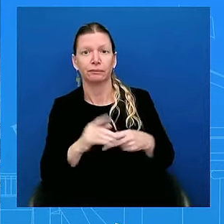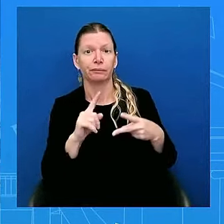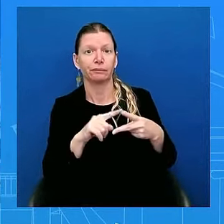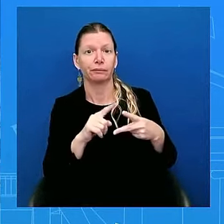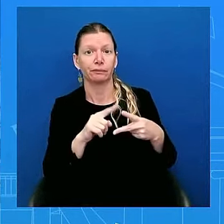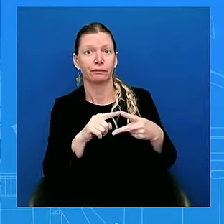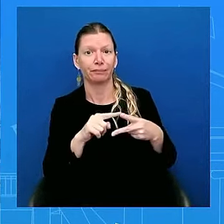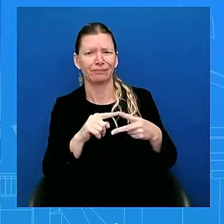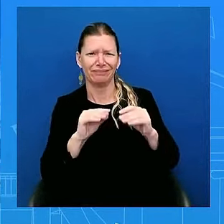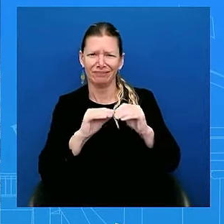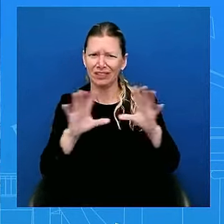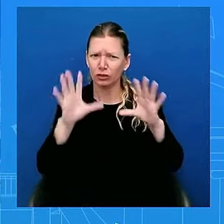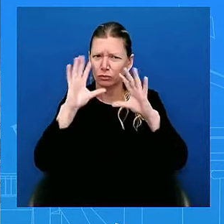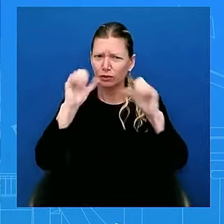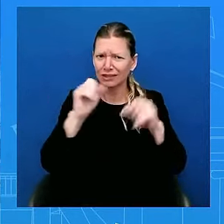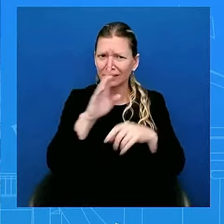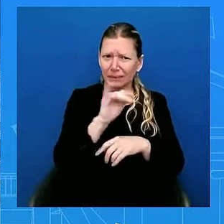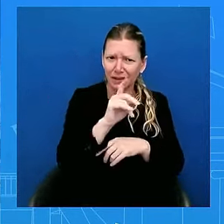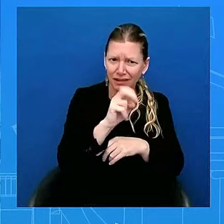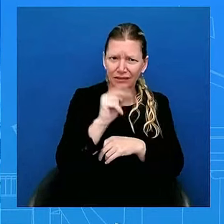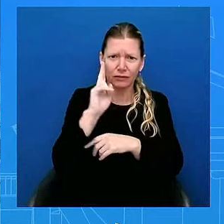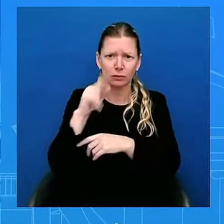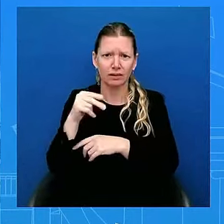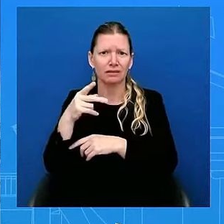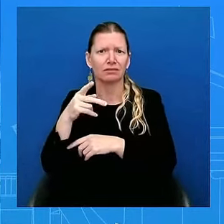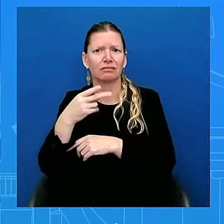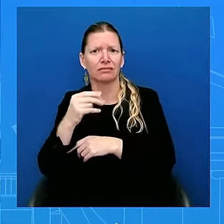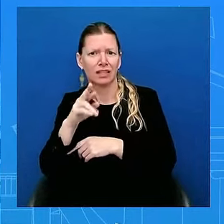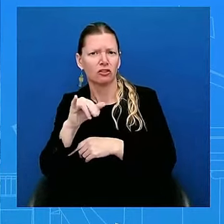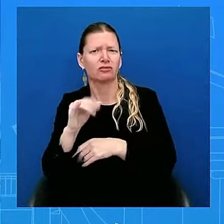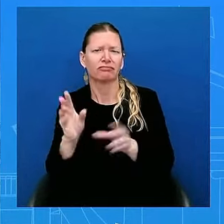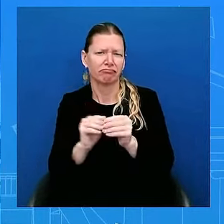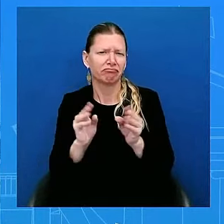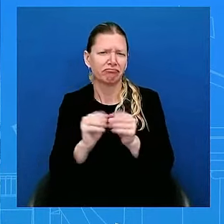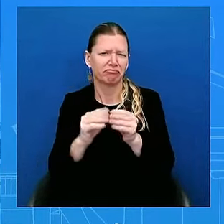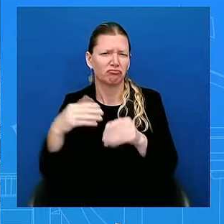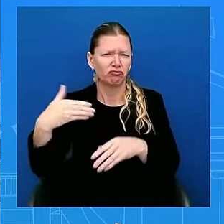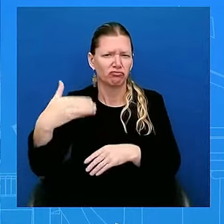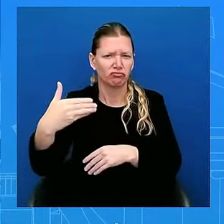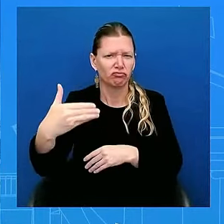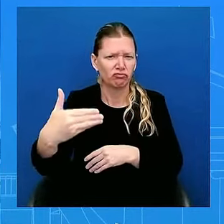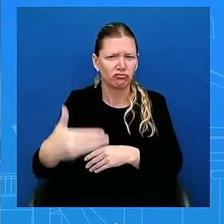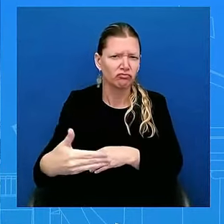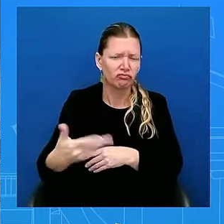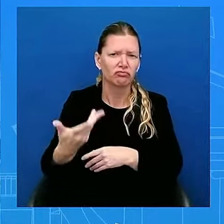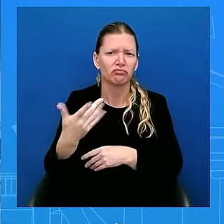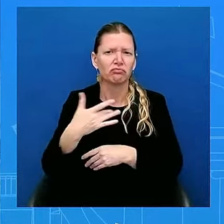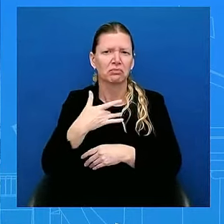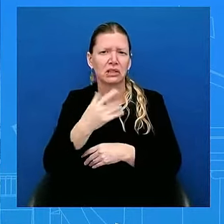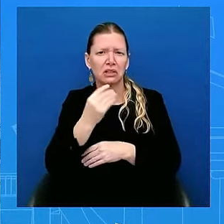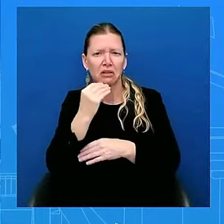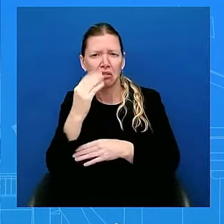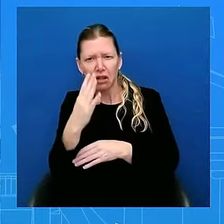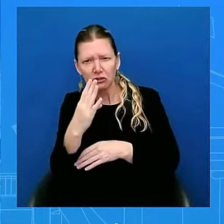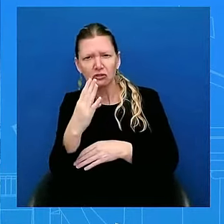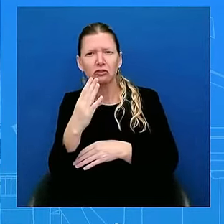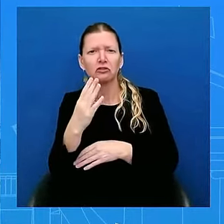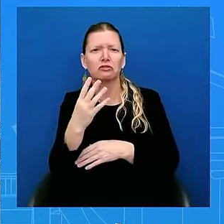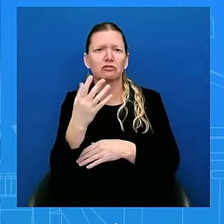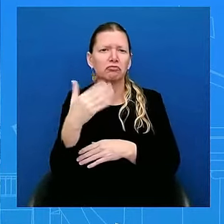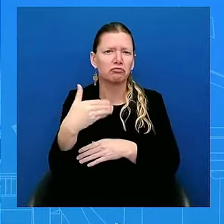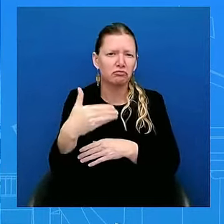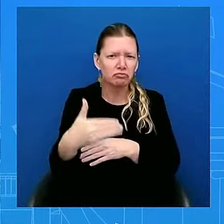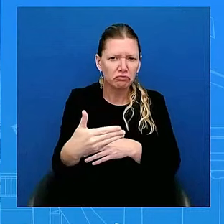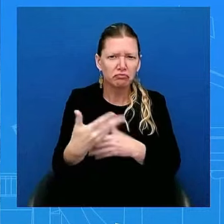Harris have met regularly, including their standing lunches from the outset of the administration. But I'm wondering now, since he made his decision,